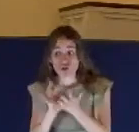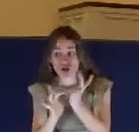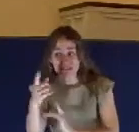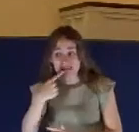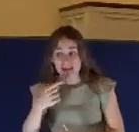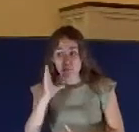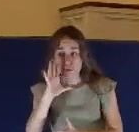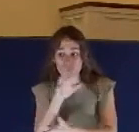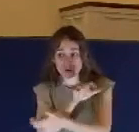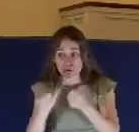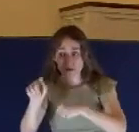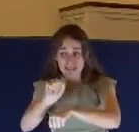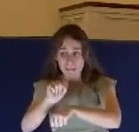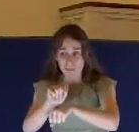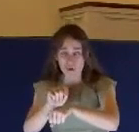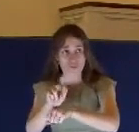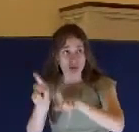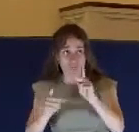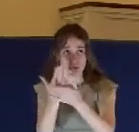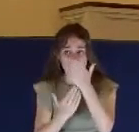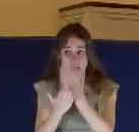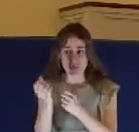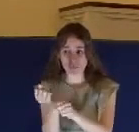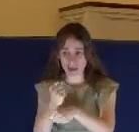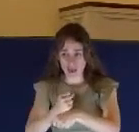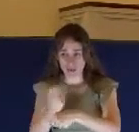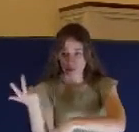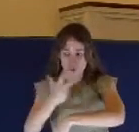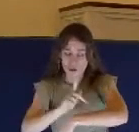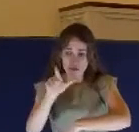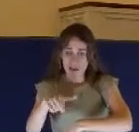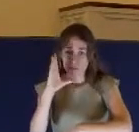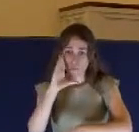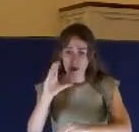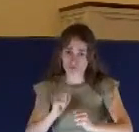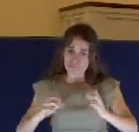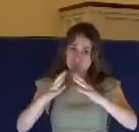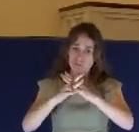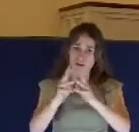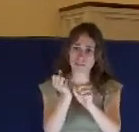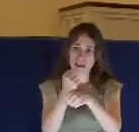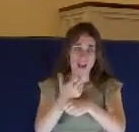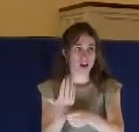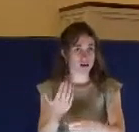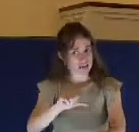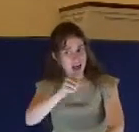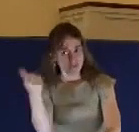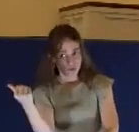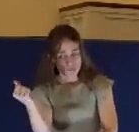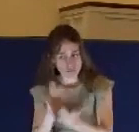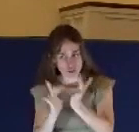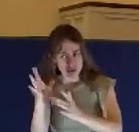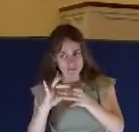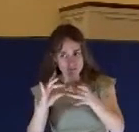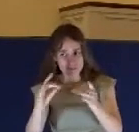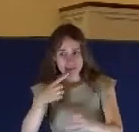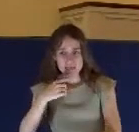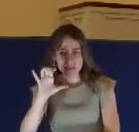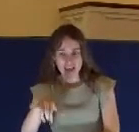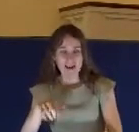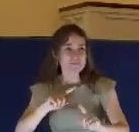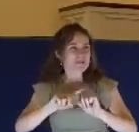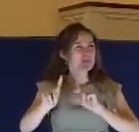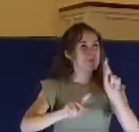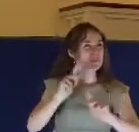that is made with hands, and within three days I will build another made without hands. But neither so did their witness agree